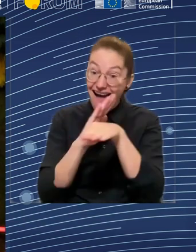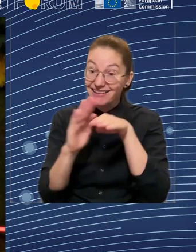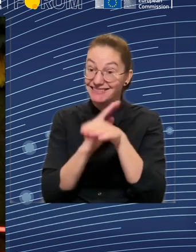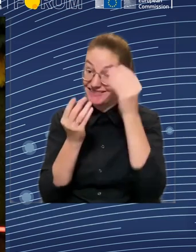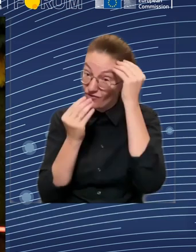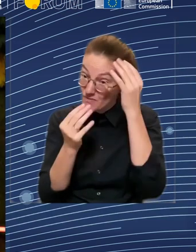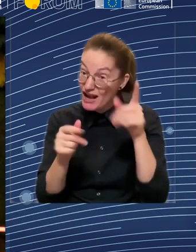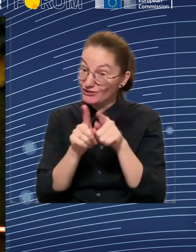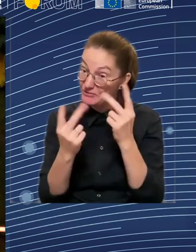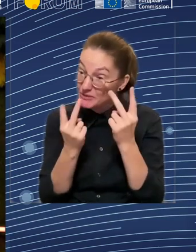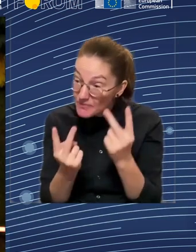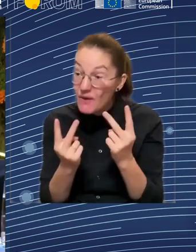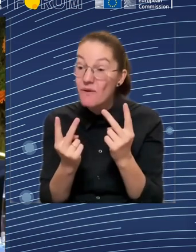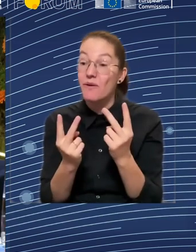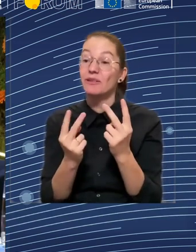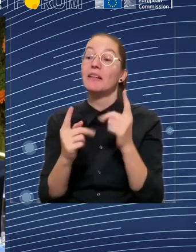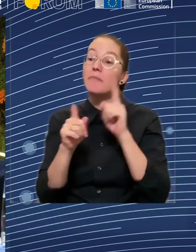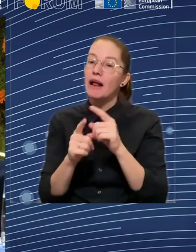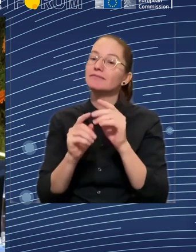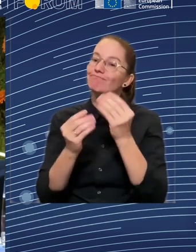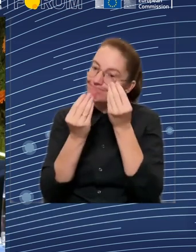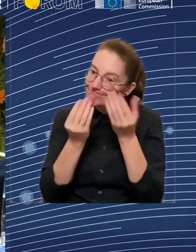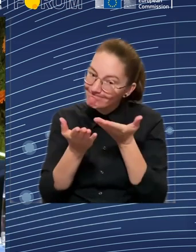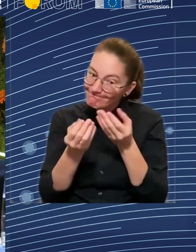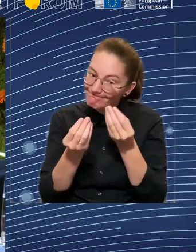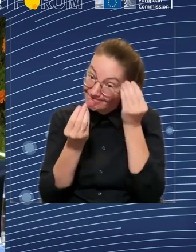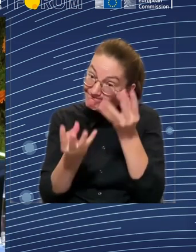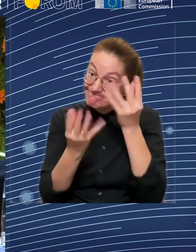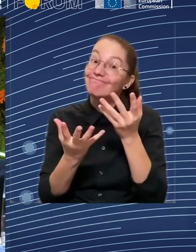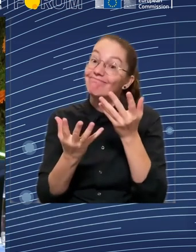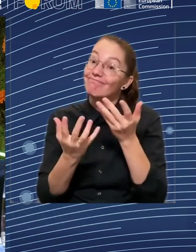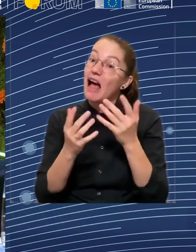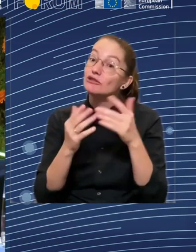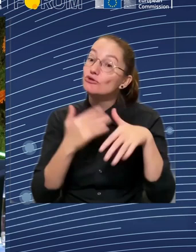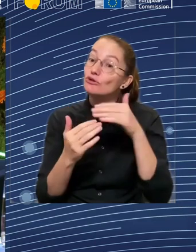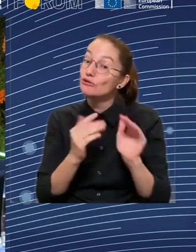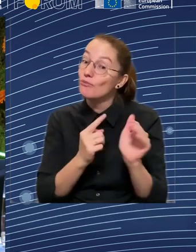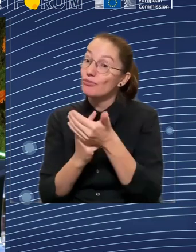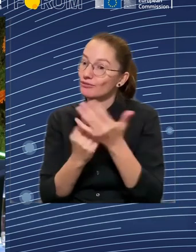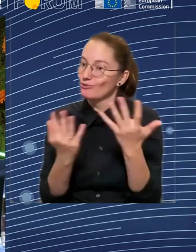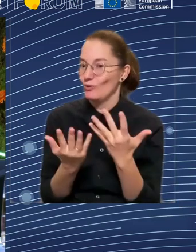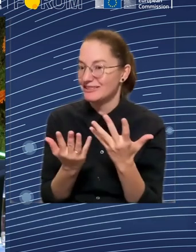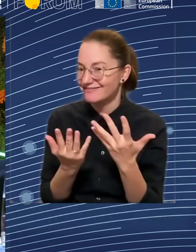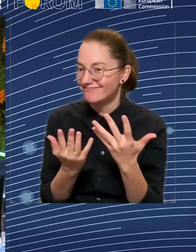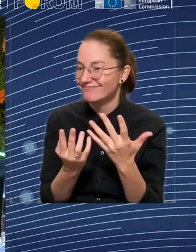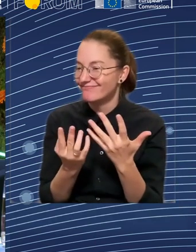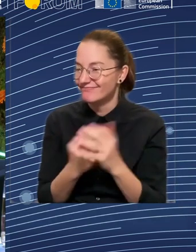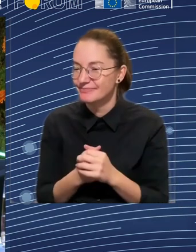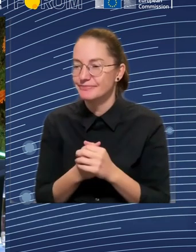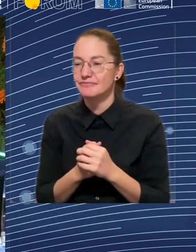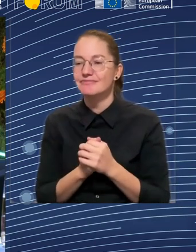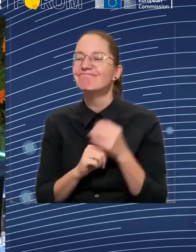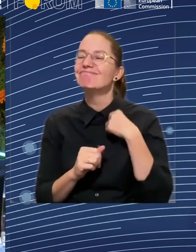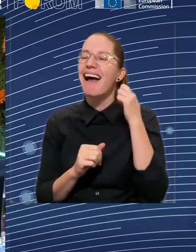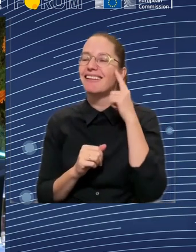take-home message, is that the problem of atypical workers having